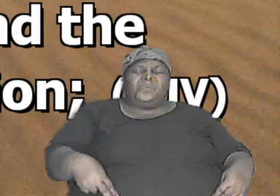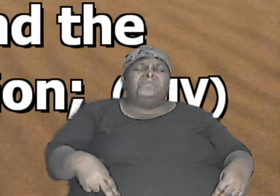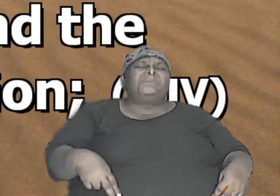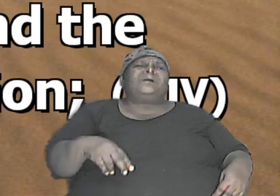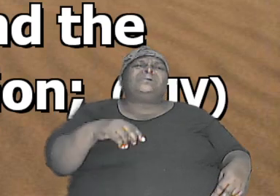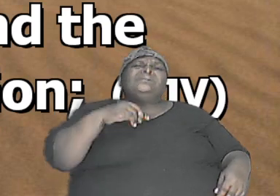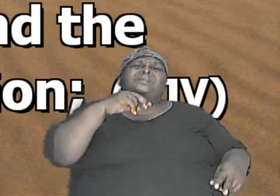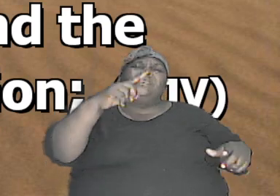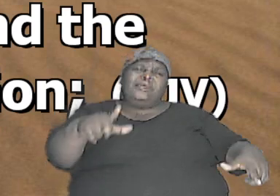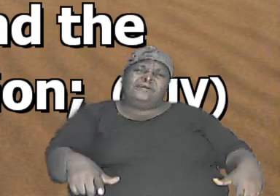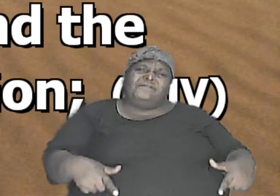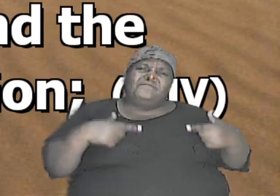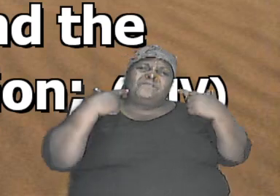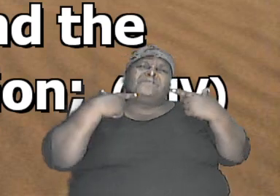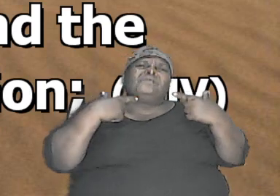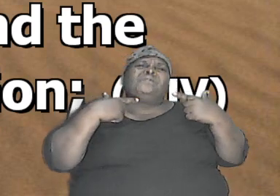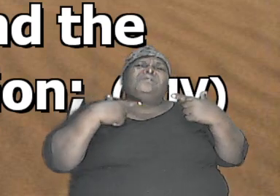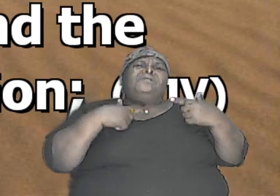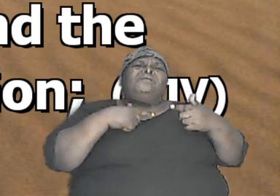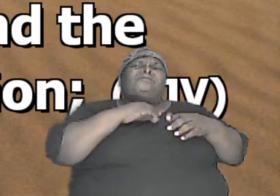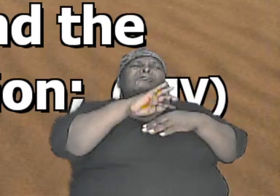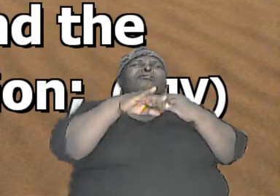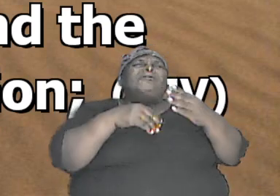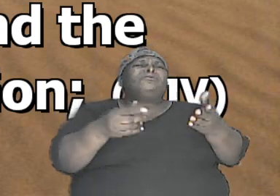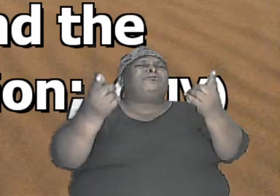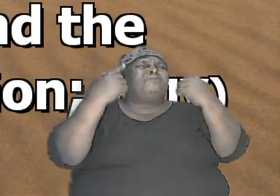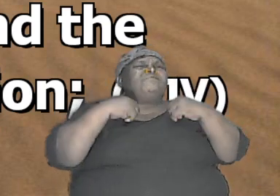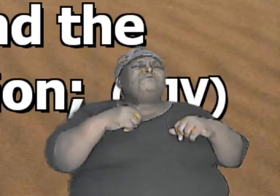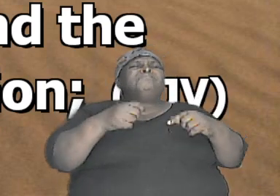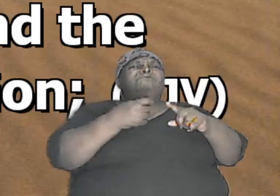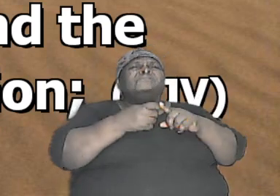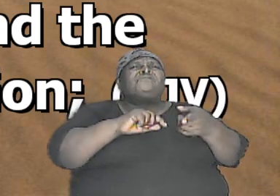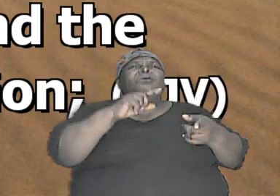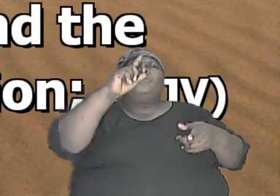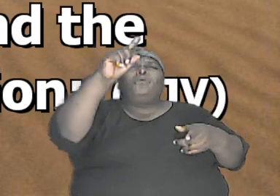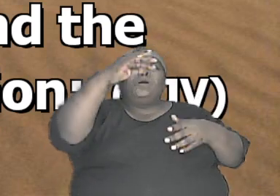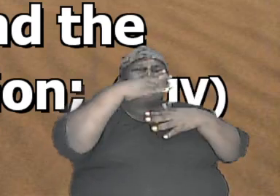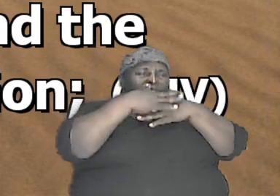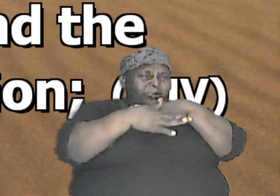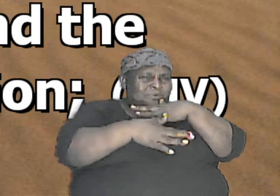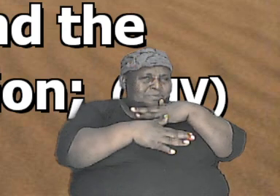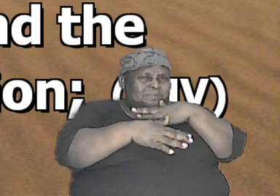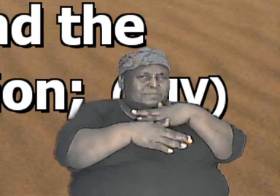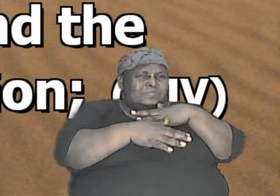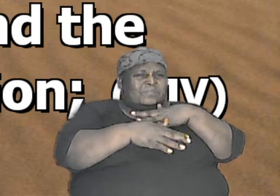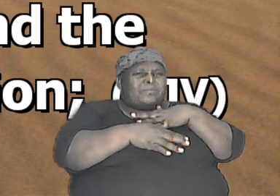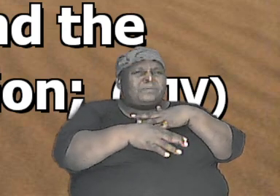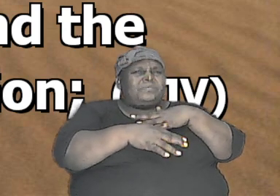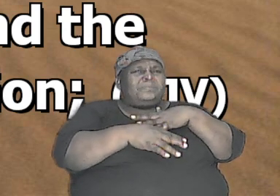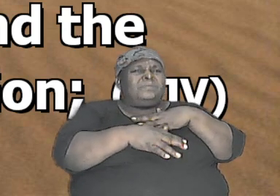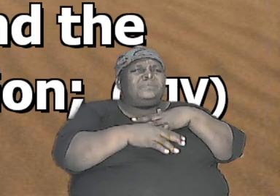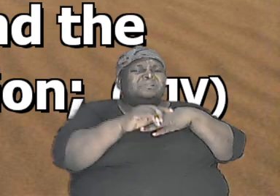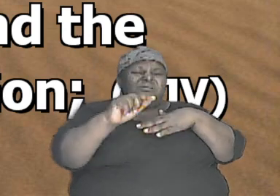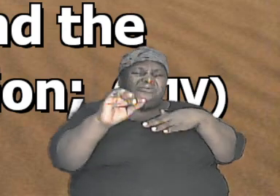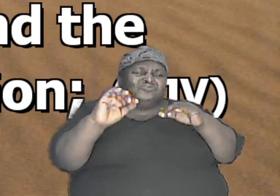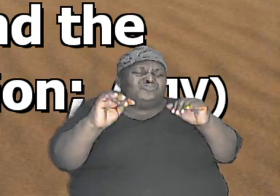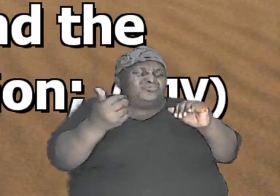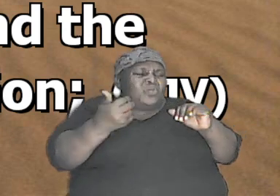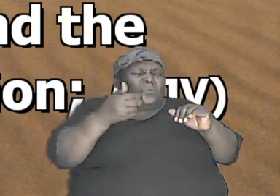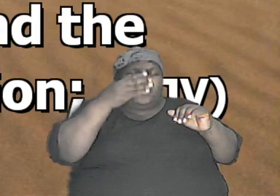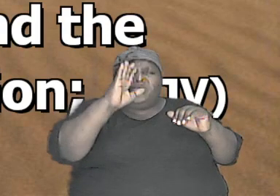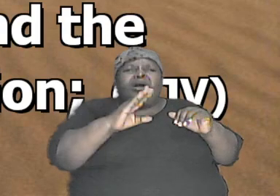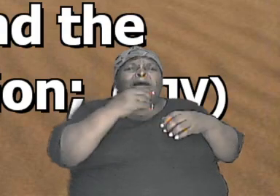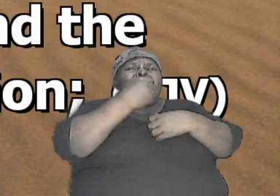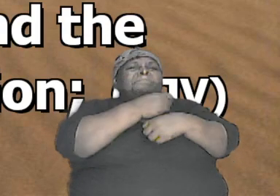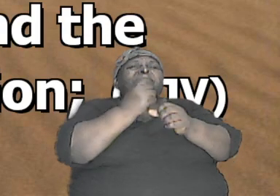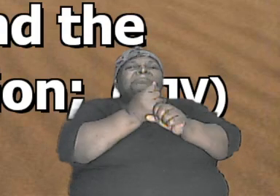we all came from one blood because this is how God had